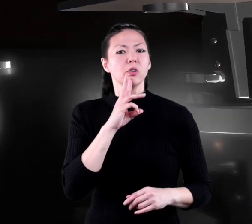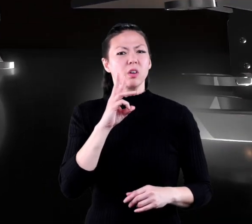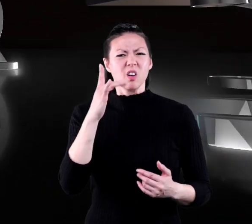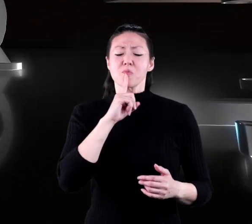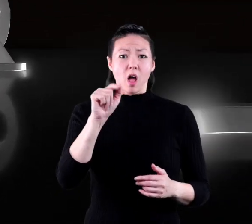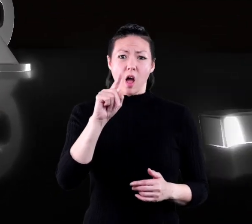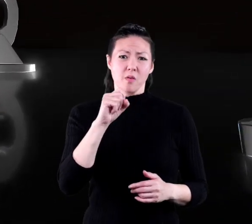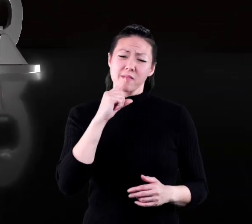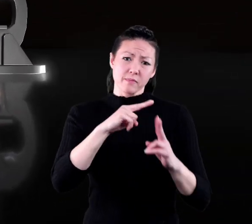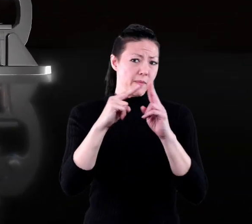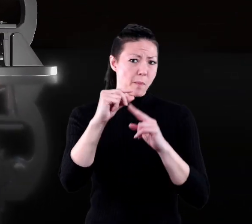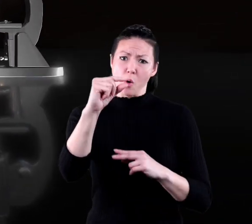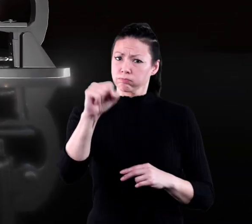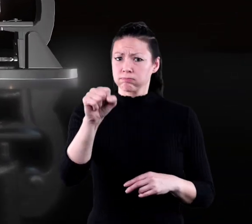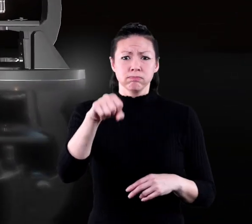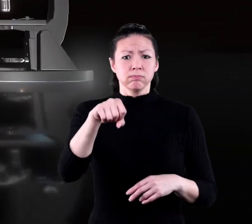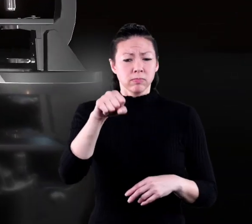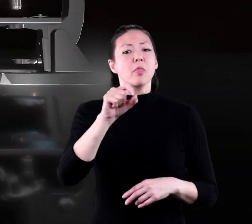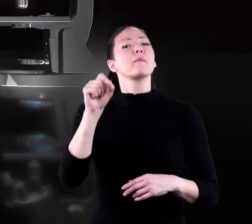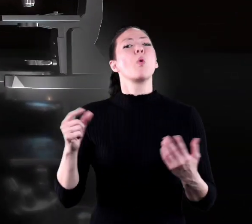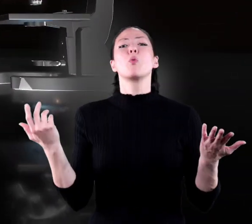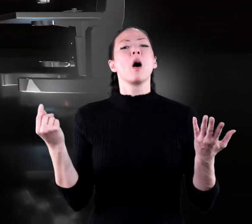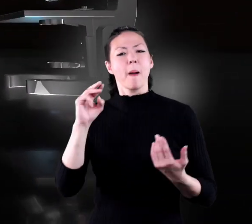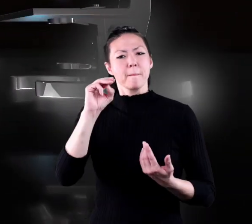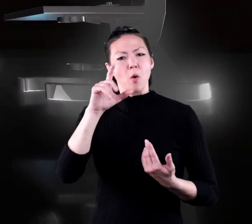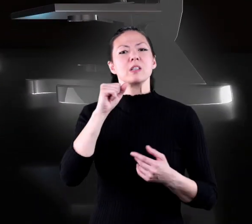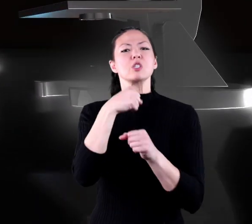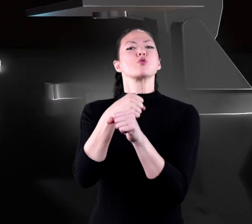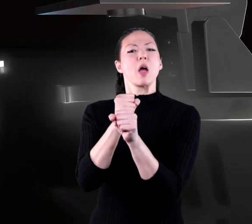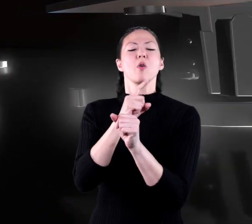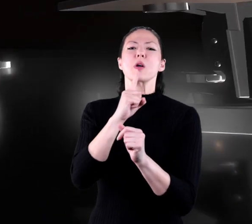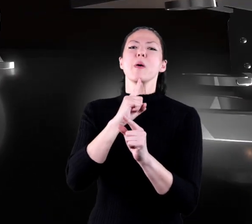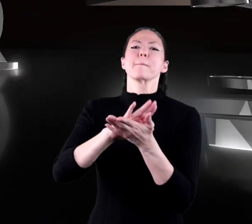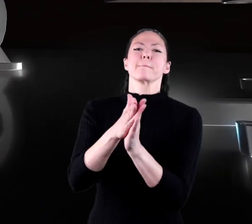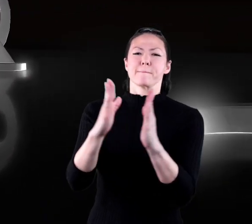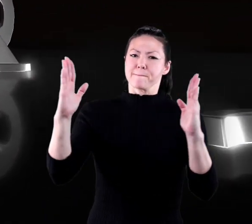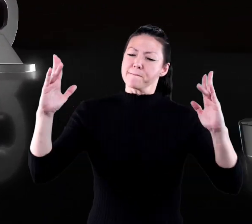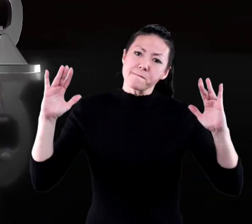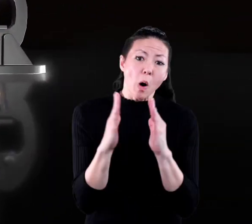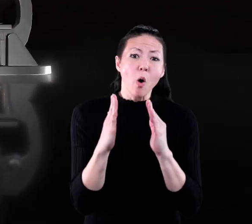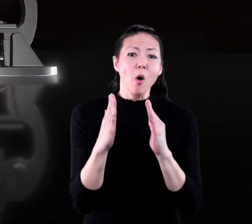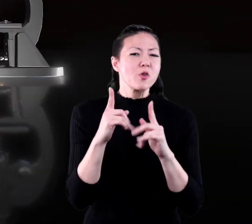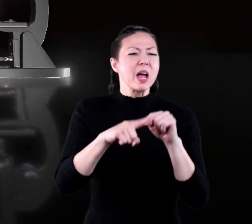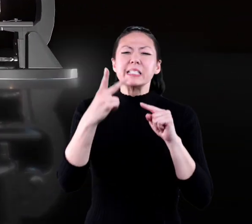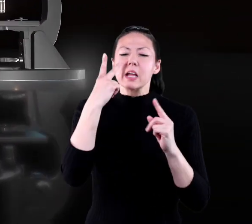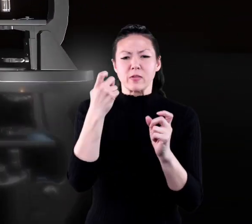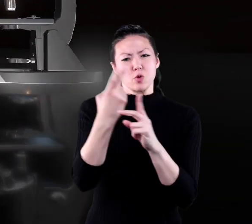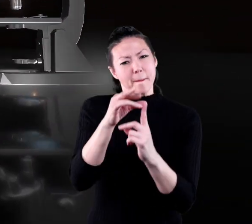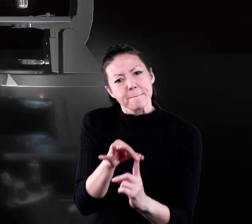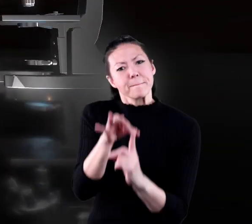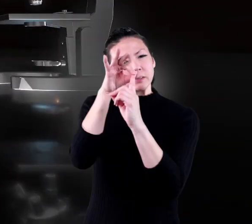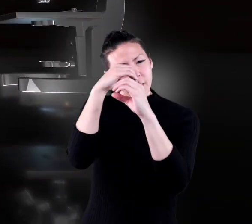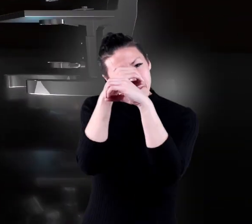said, atoms are super tiny, and therefore the molecules they create are also really, really small, and can't be seen